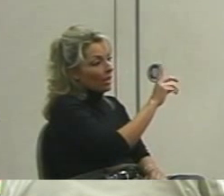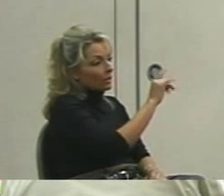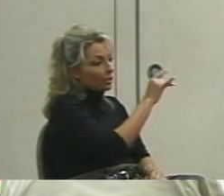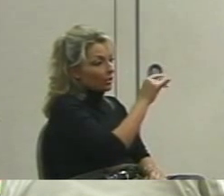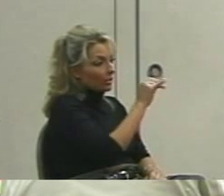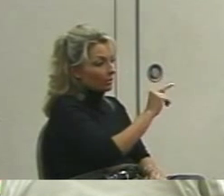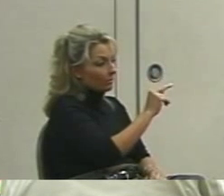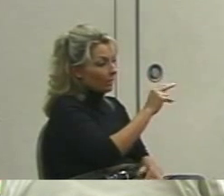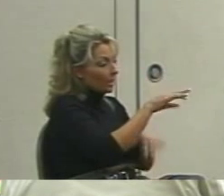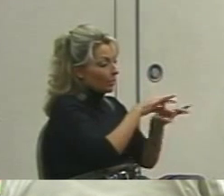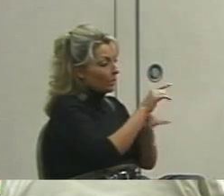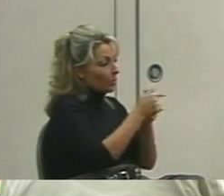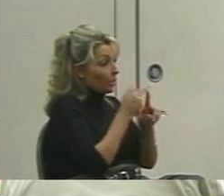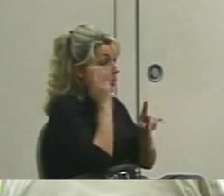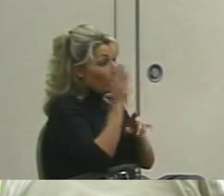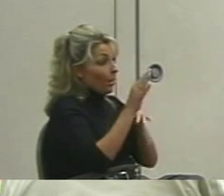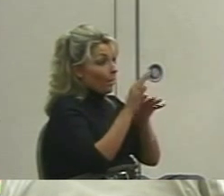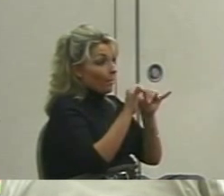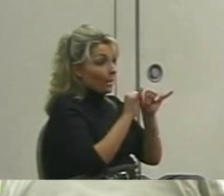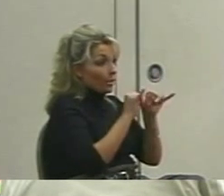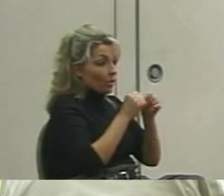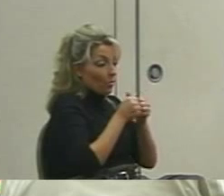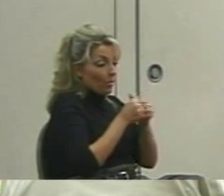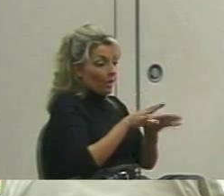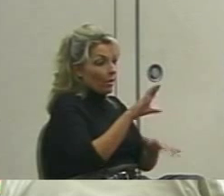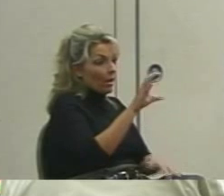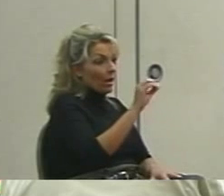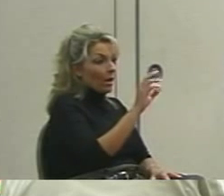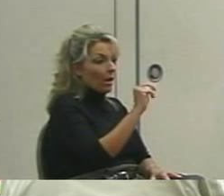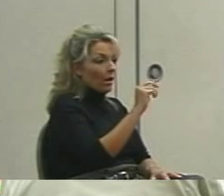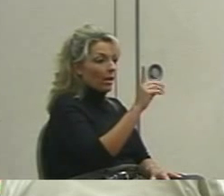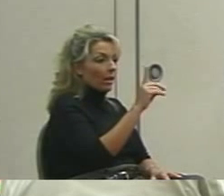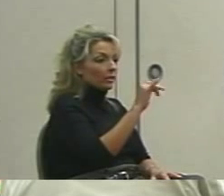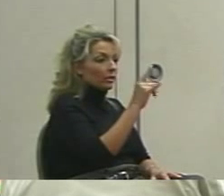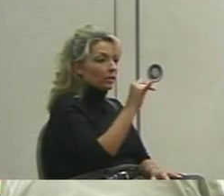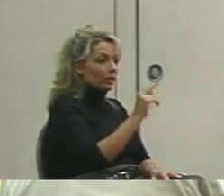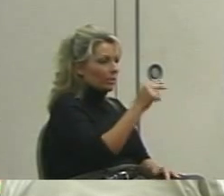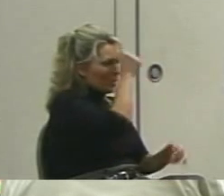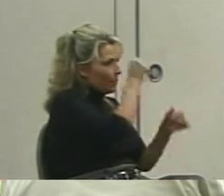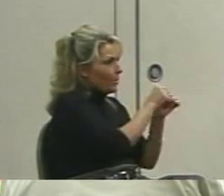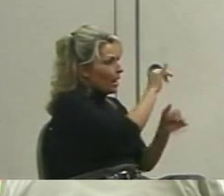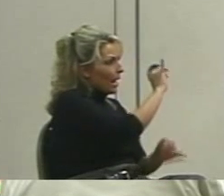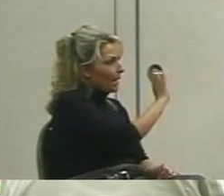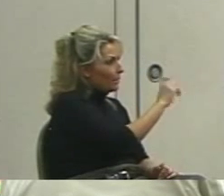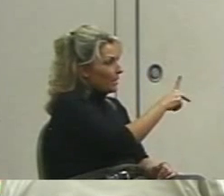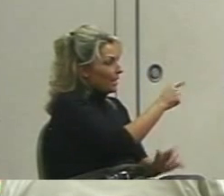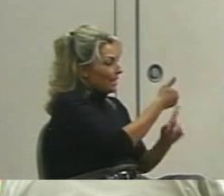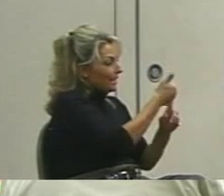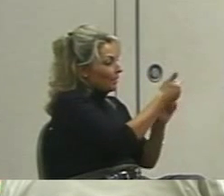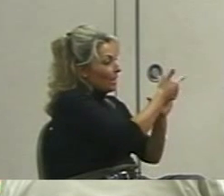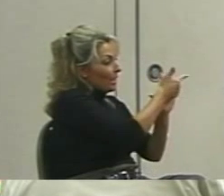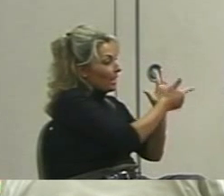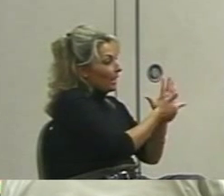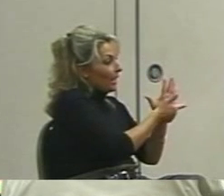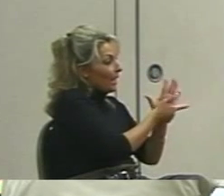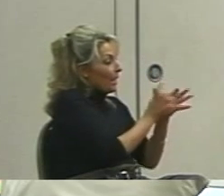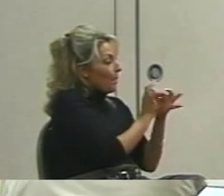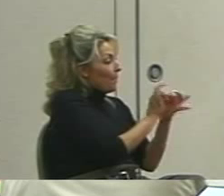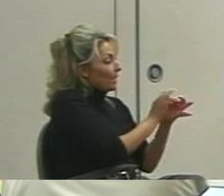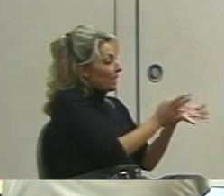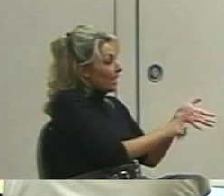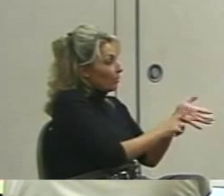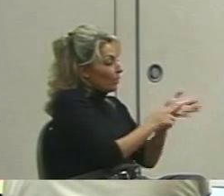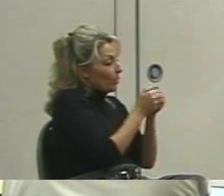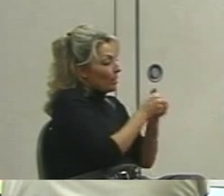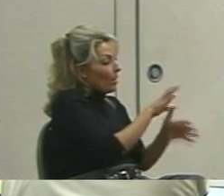to measure it. Without a condition, you have, and remember an IEP is a legally binding contract. Without a condition,